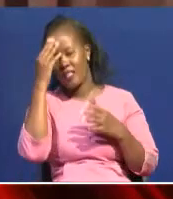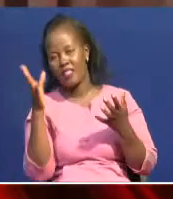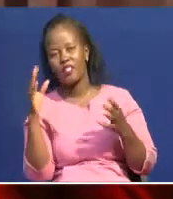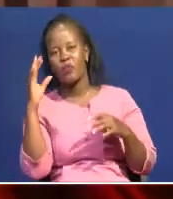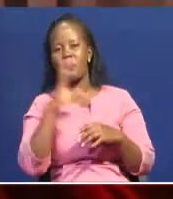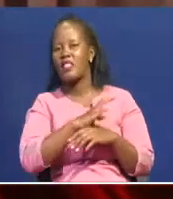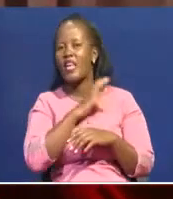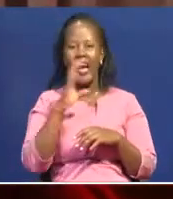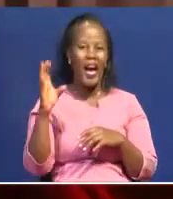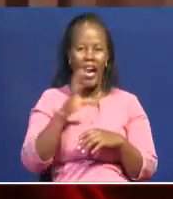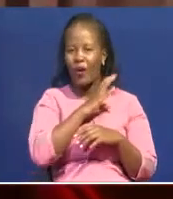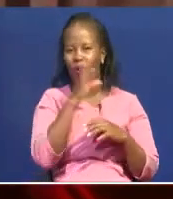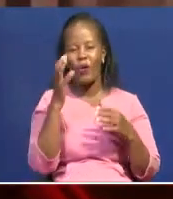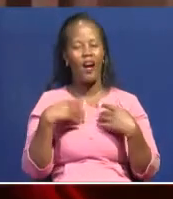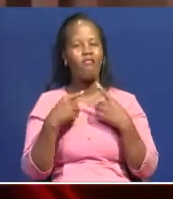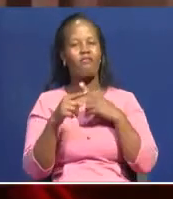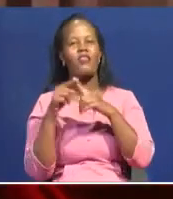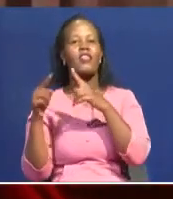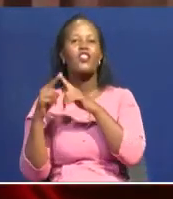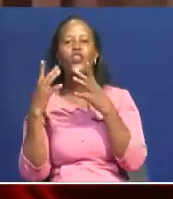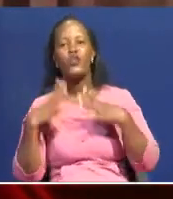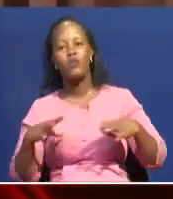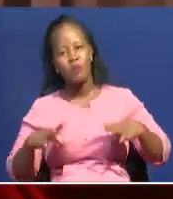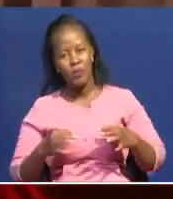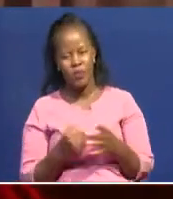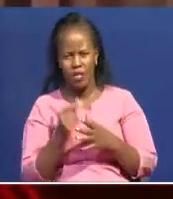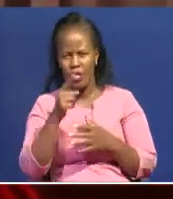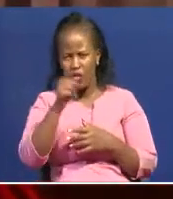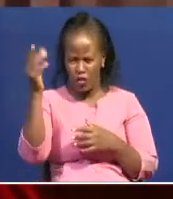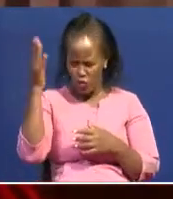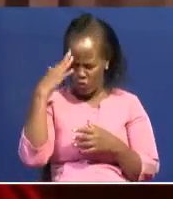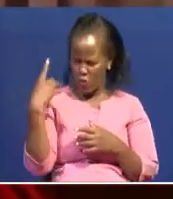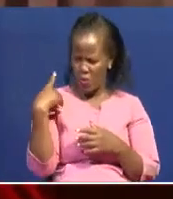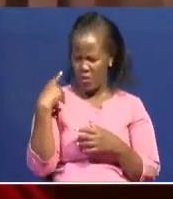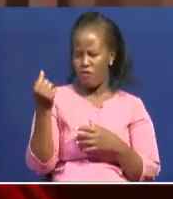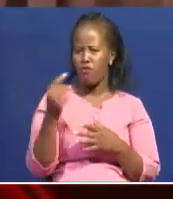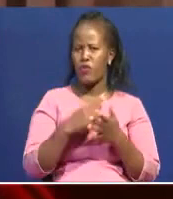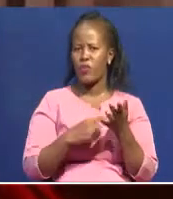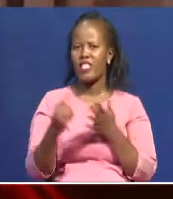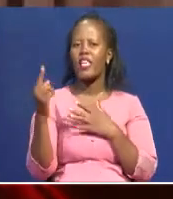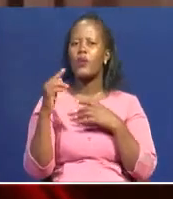people. You are aware a few weeks ago in Krenyada,